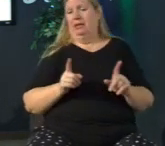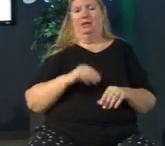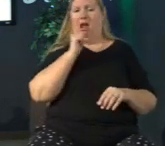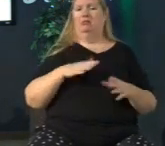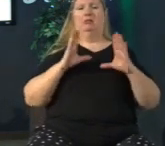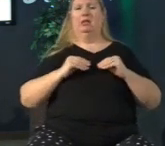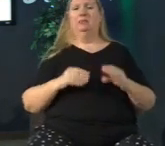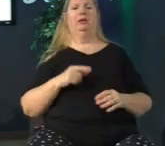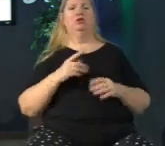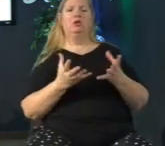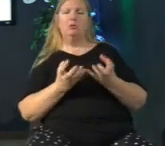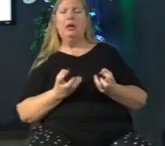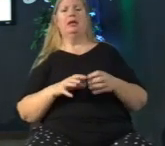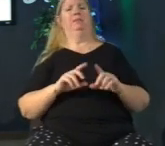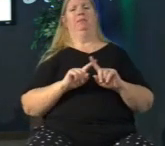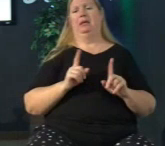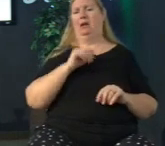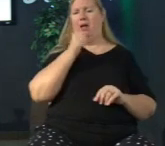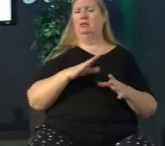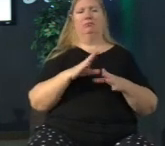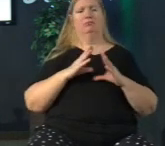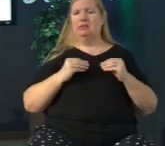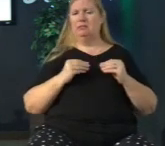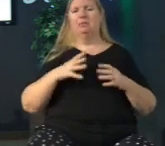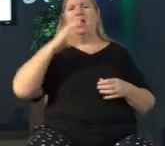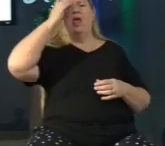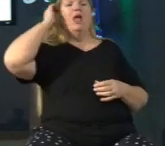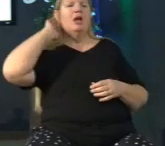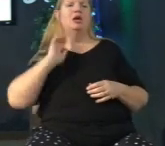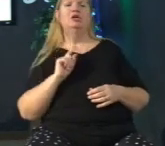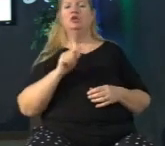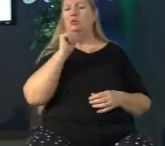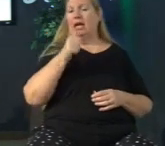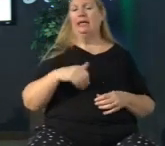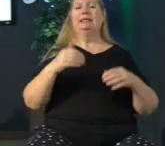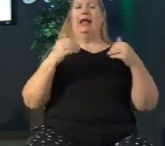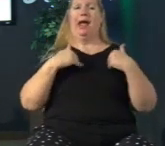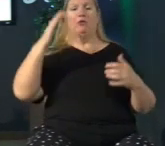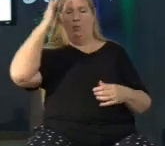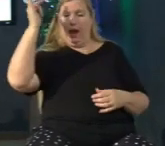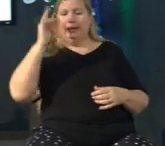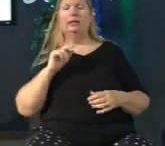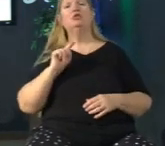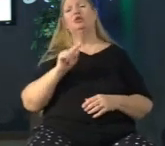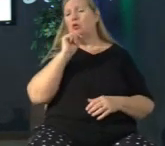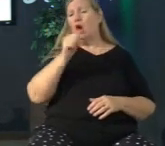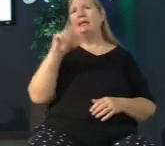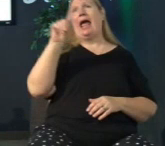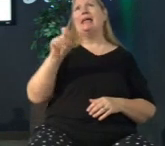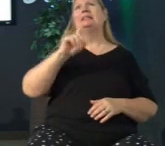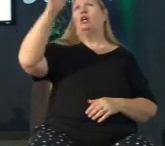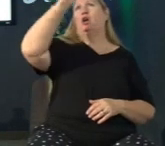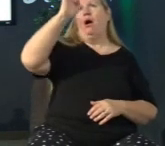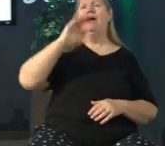want you quarrel and fight you do not have because you do not ask God when you ask you do not receive